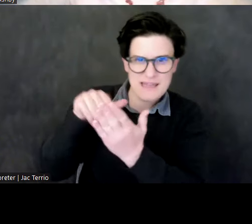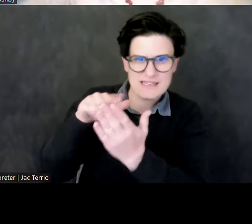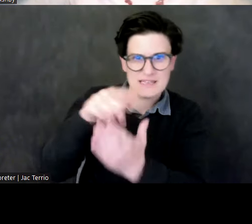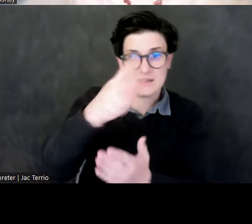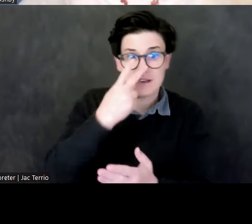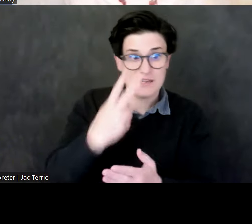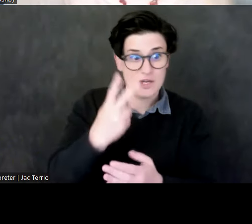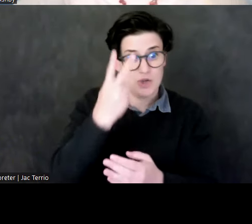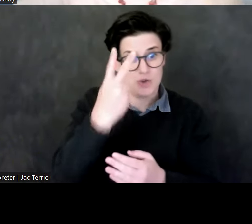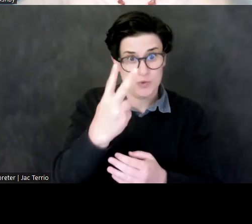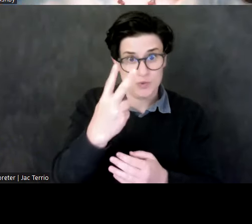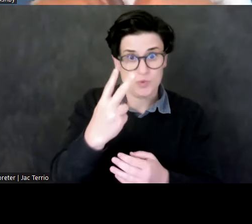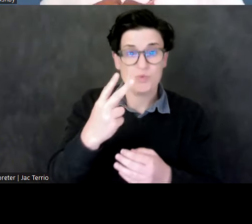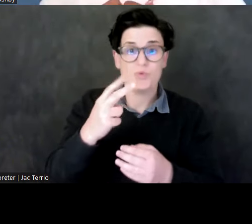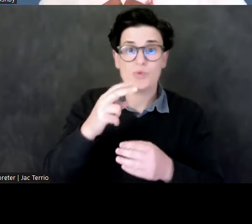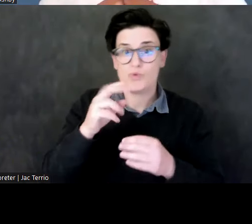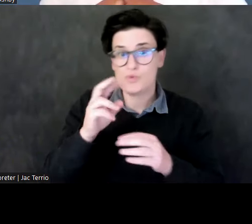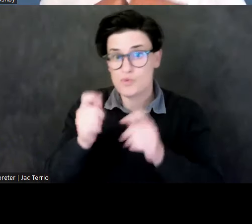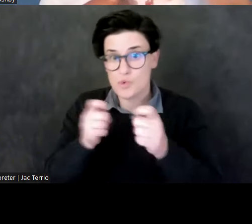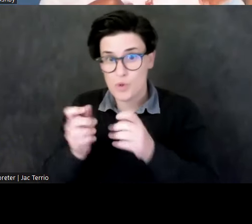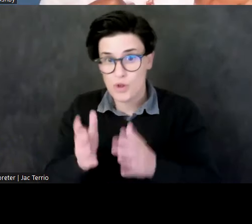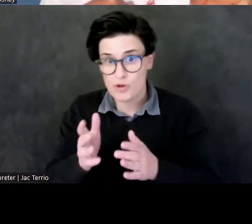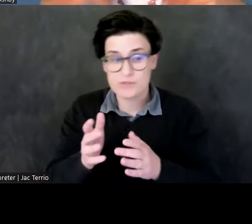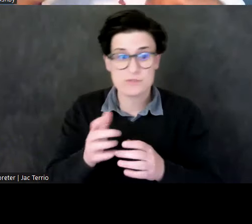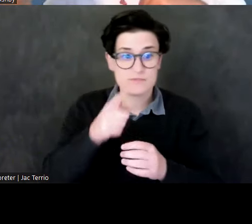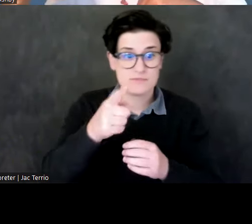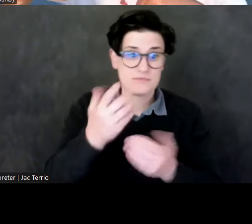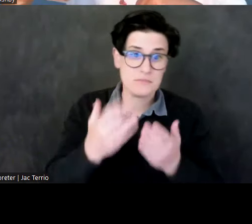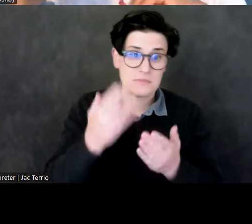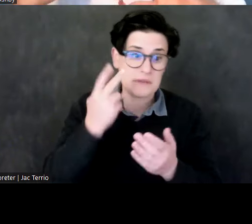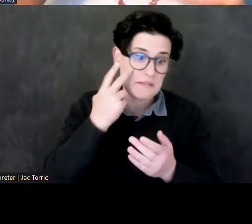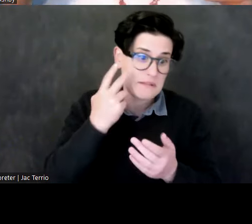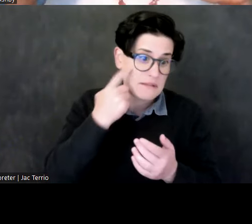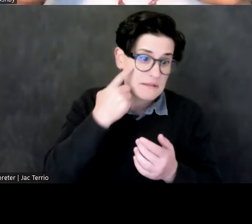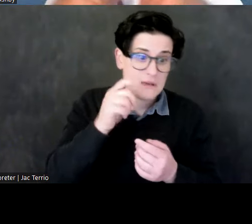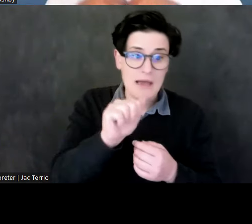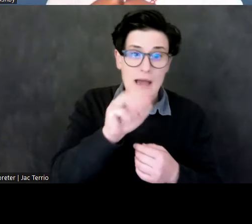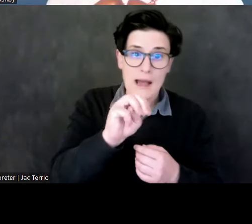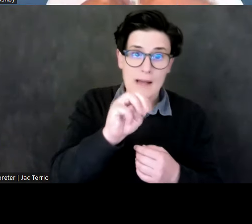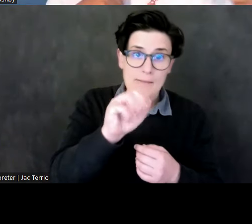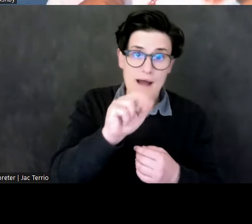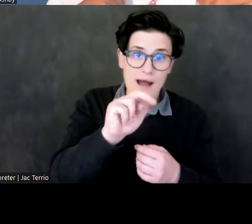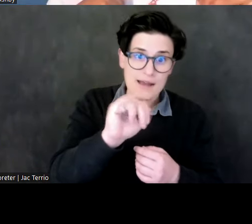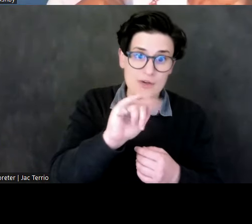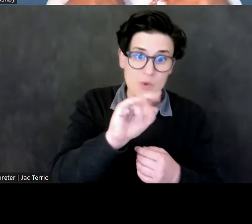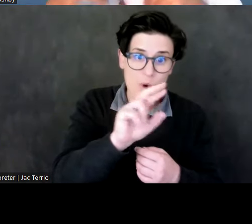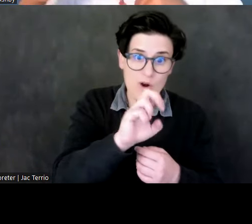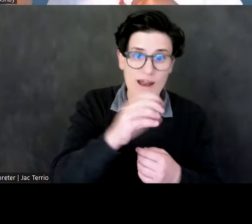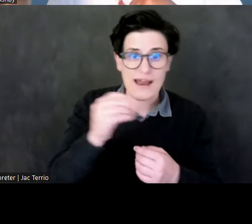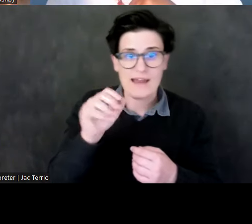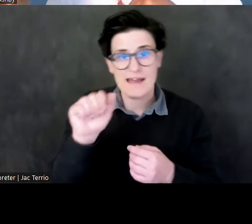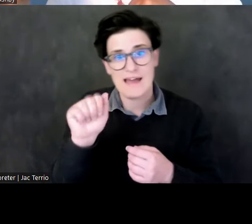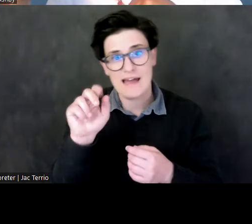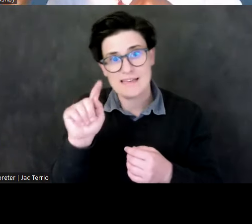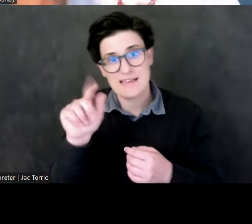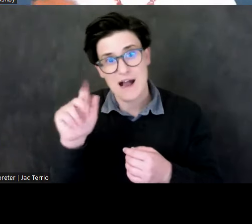enthroned rulers. We might imagine Amanitore and Natakamani. It could have been Amanirenas